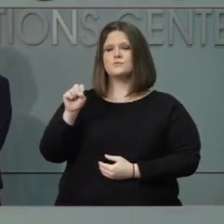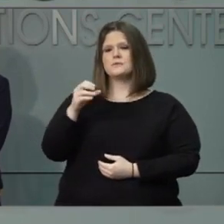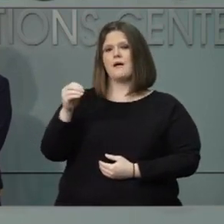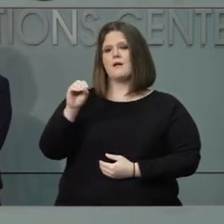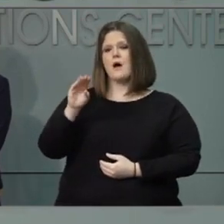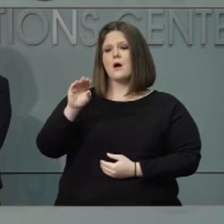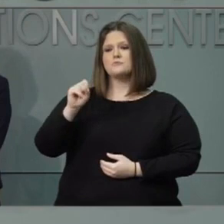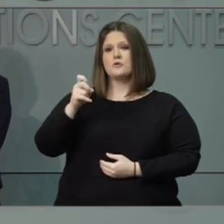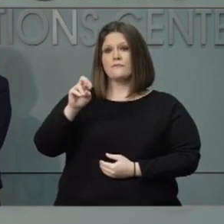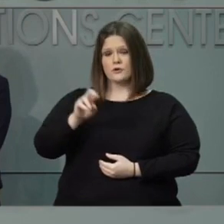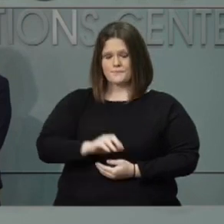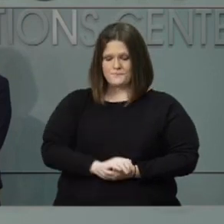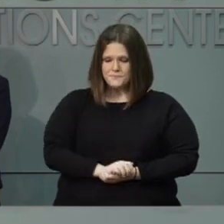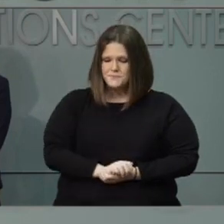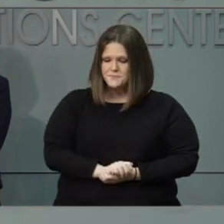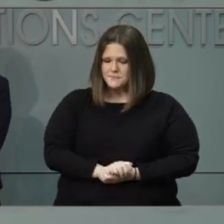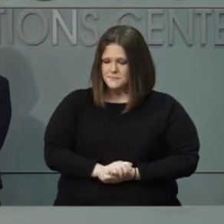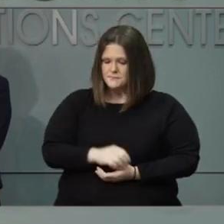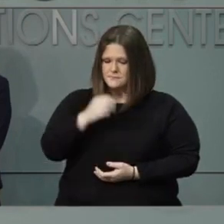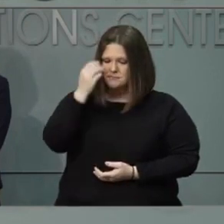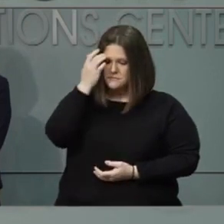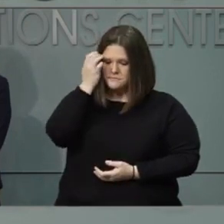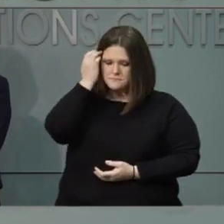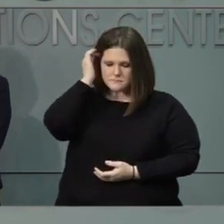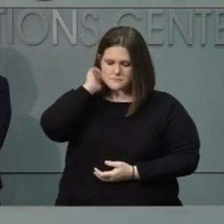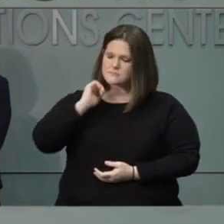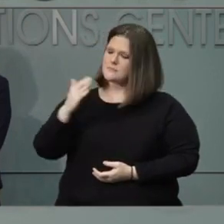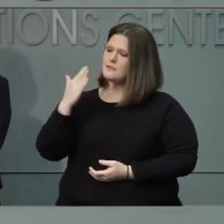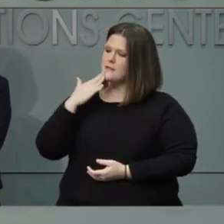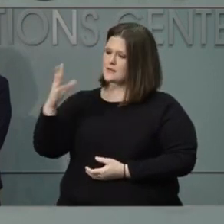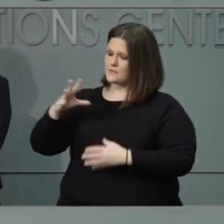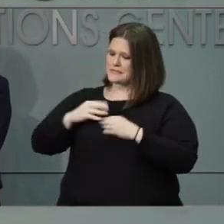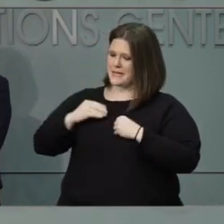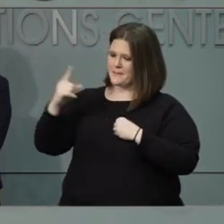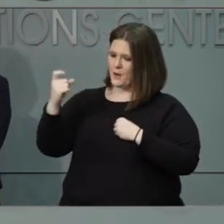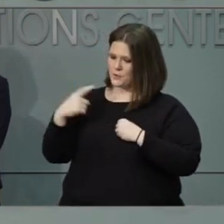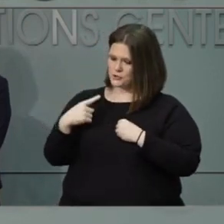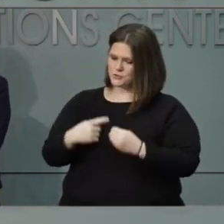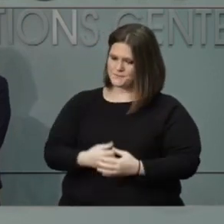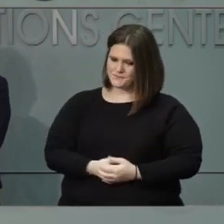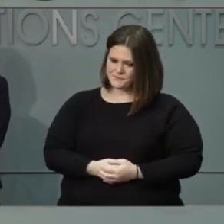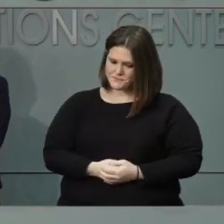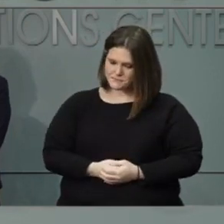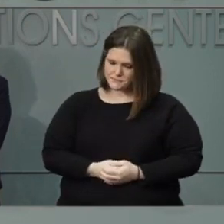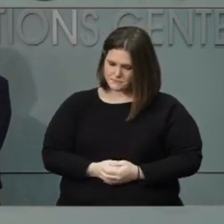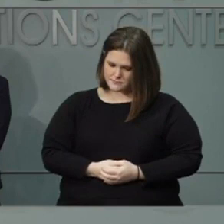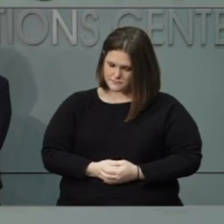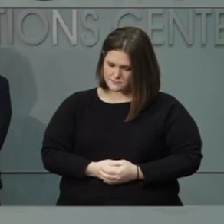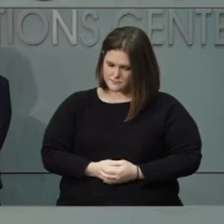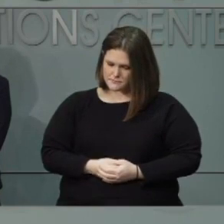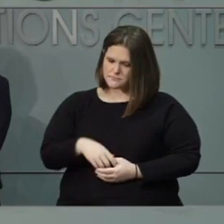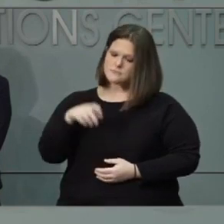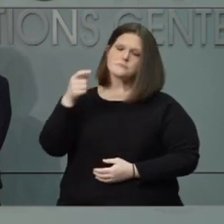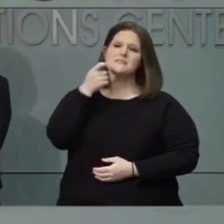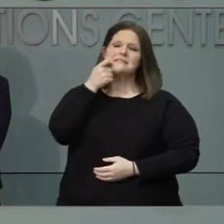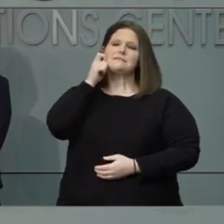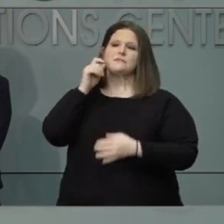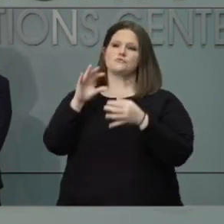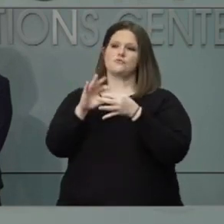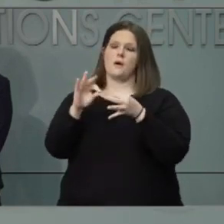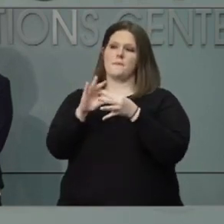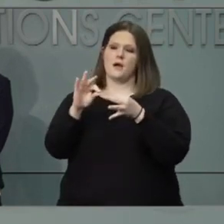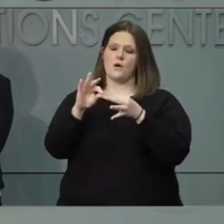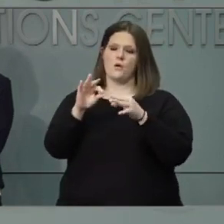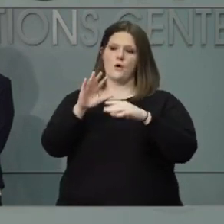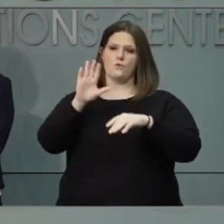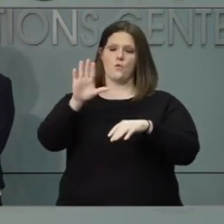Hi, Dawn Vaughn with the News & Observer. Thanks for taking our questions. Now that you did the early update with the statewide alert system of the